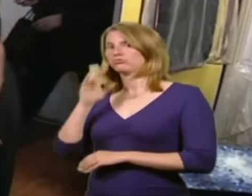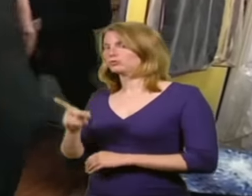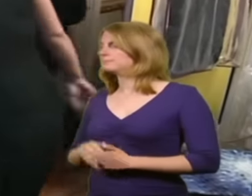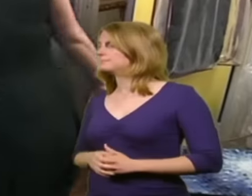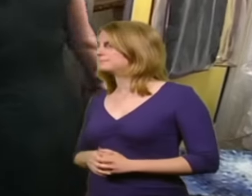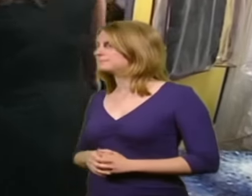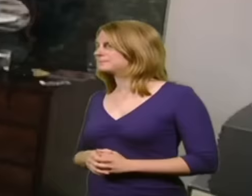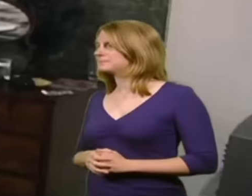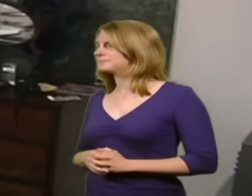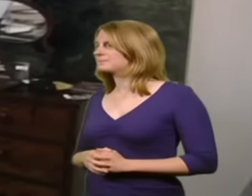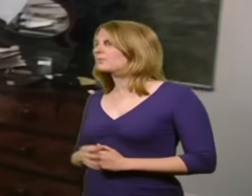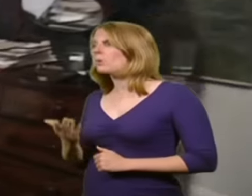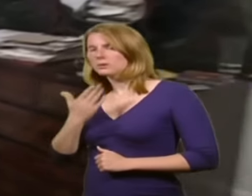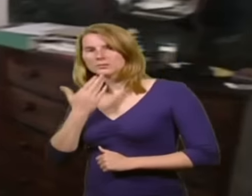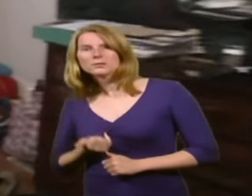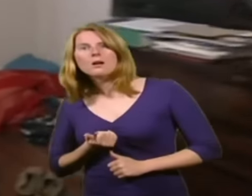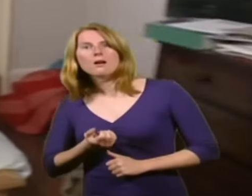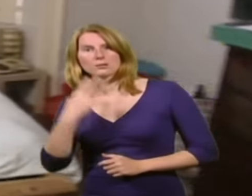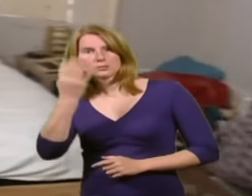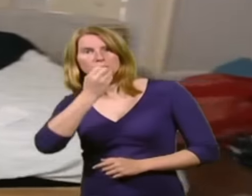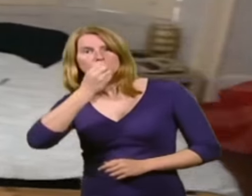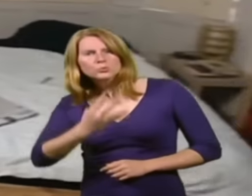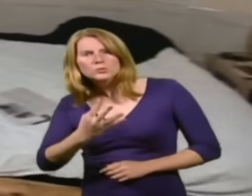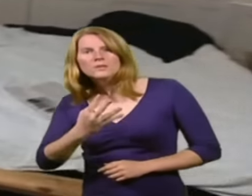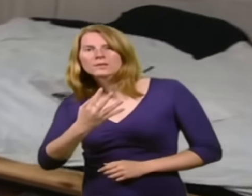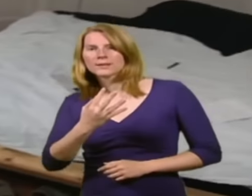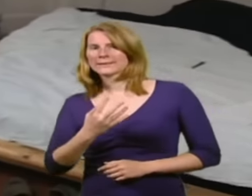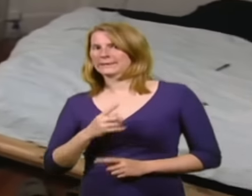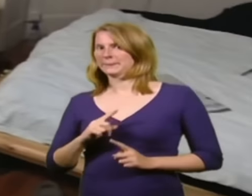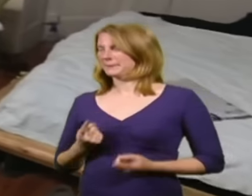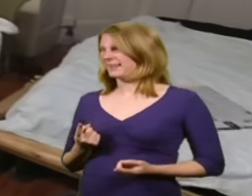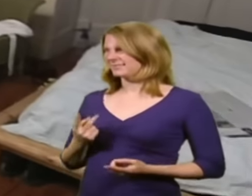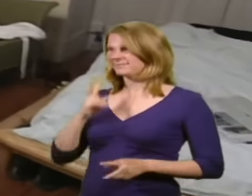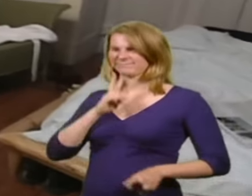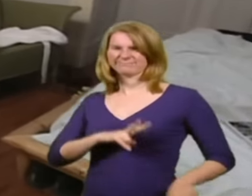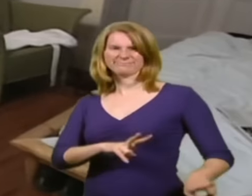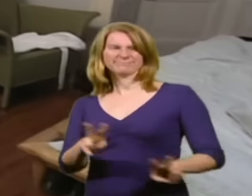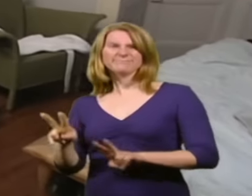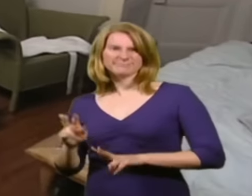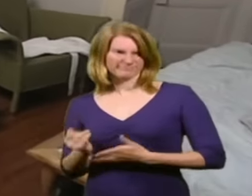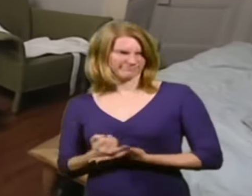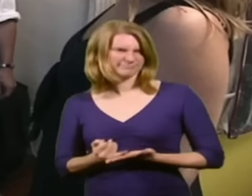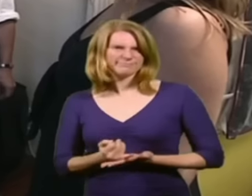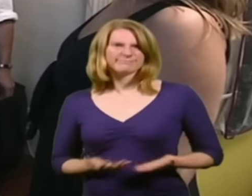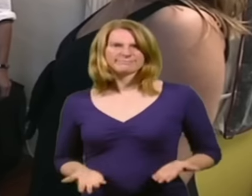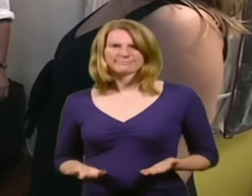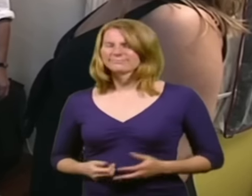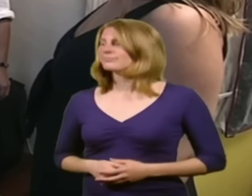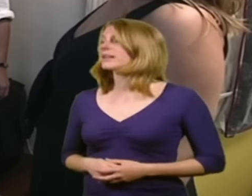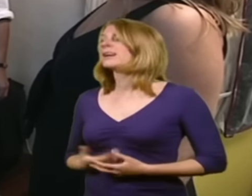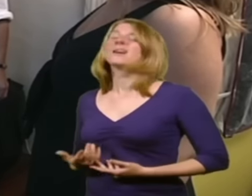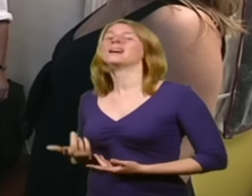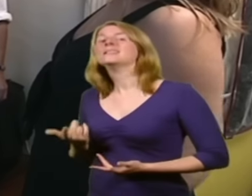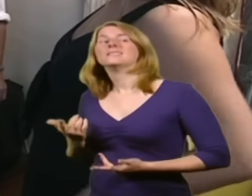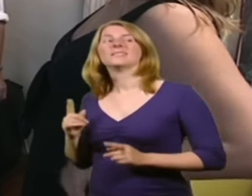Oh, this is really nice. It's a beautiful room, but your presentation definitely lacks something. Well, it's lived in at